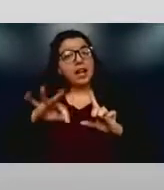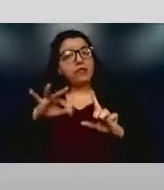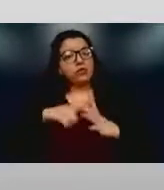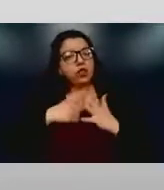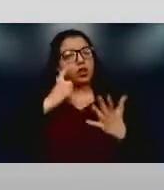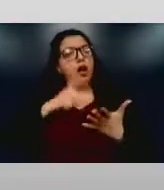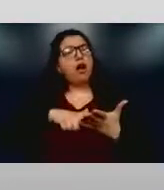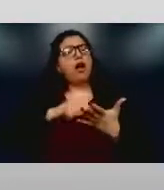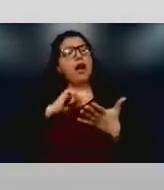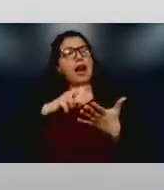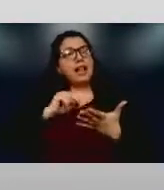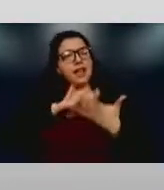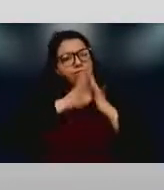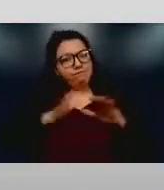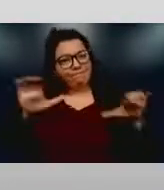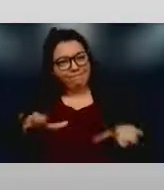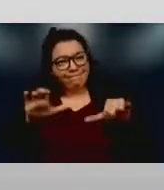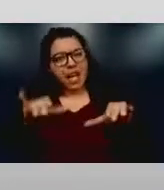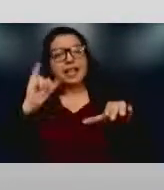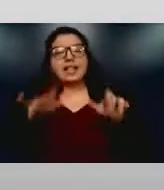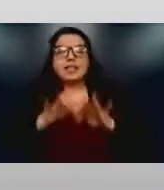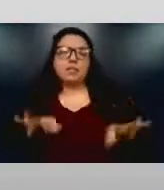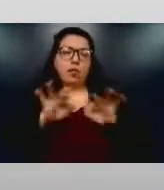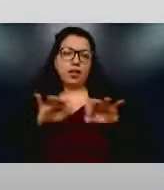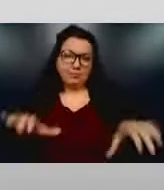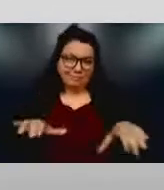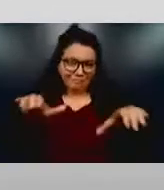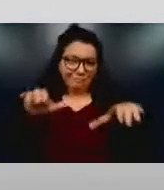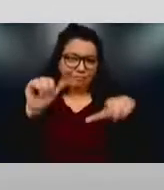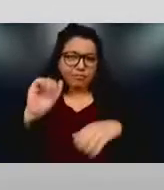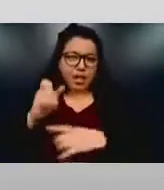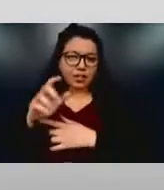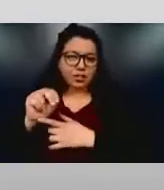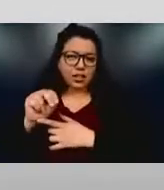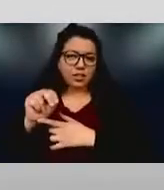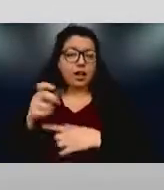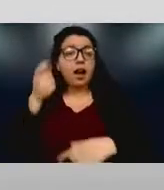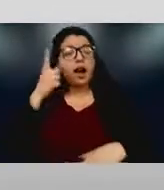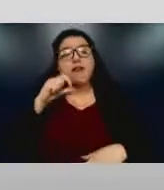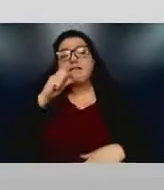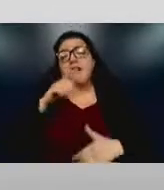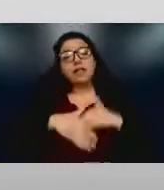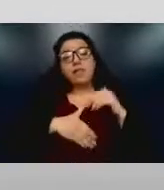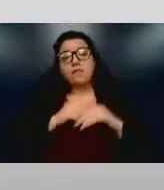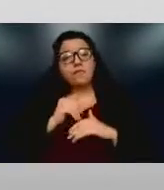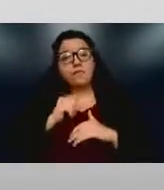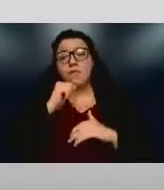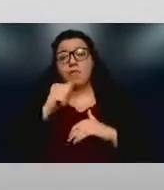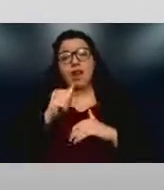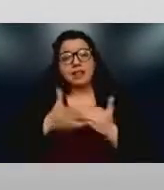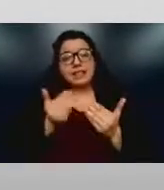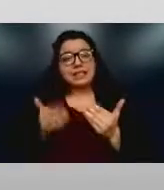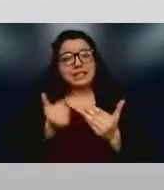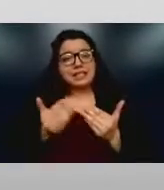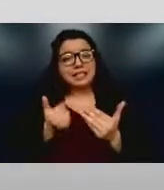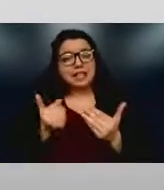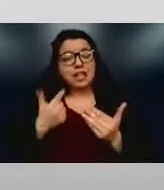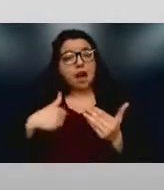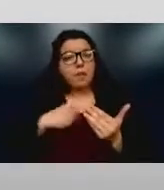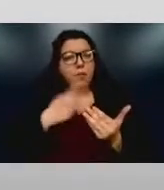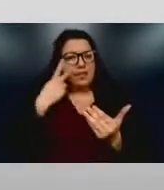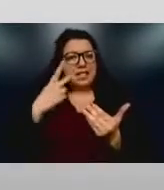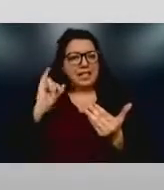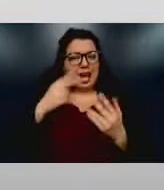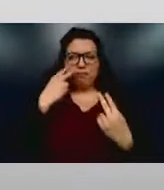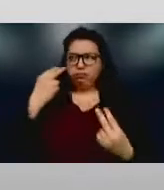And it's not going to be comfortable or easy, as we've seen from any other type of group that has worked